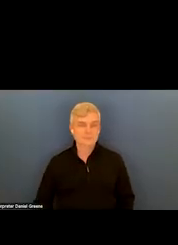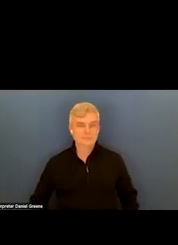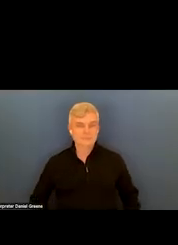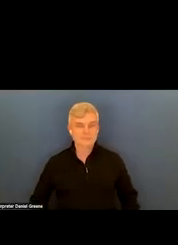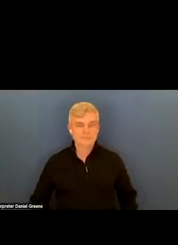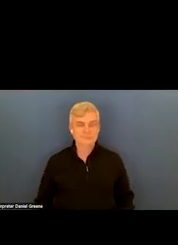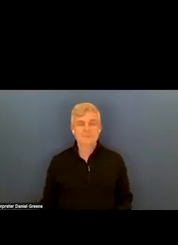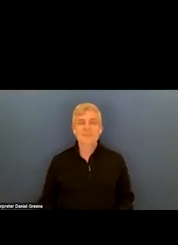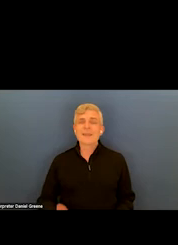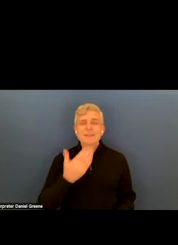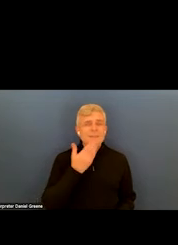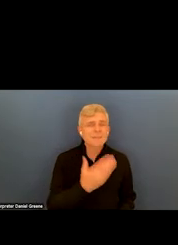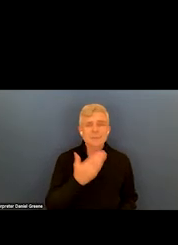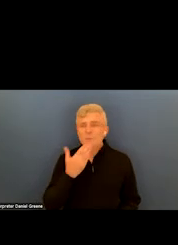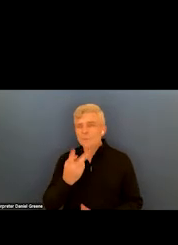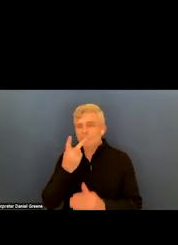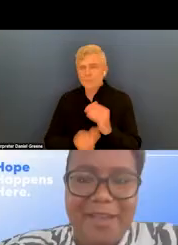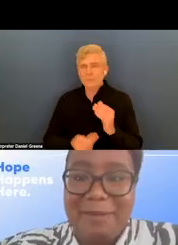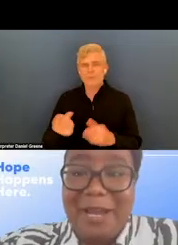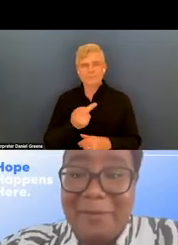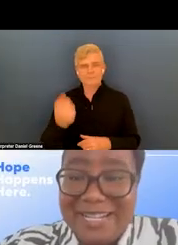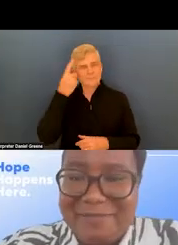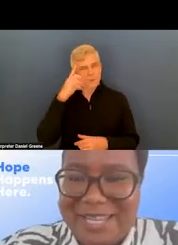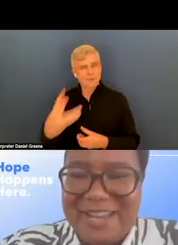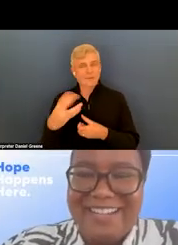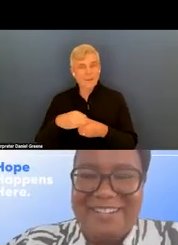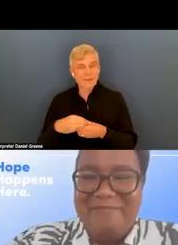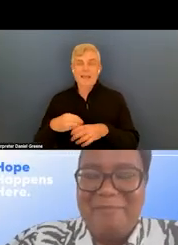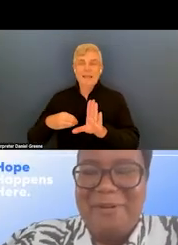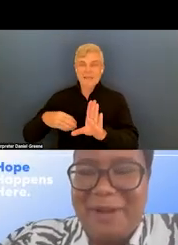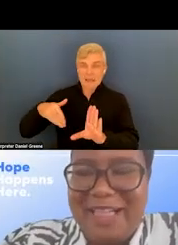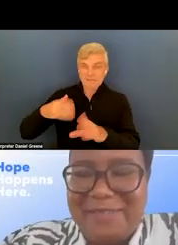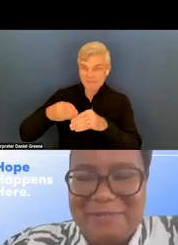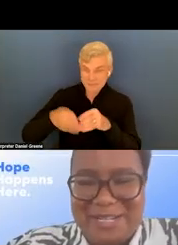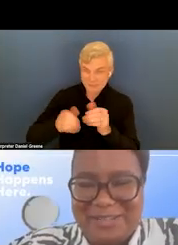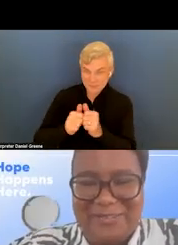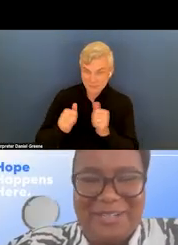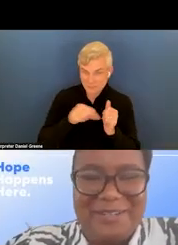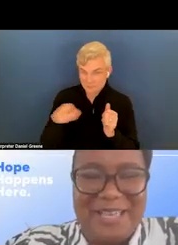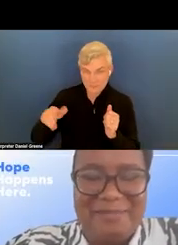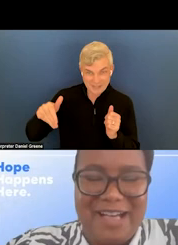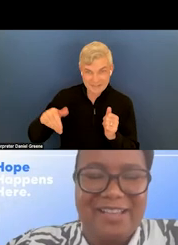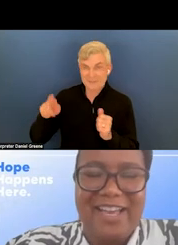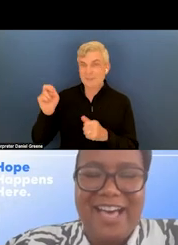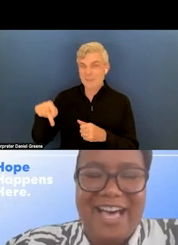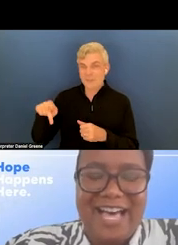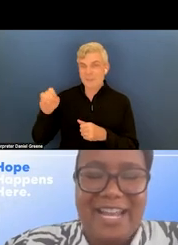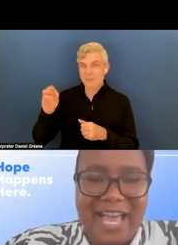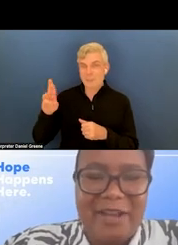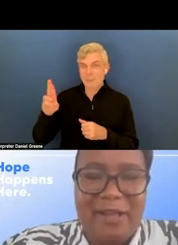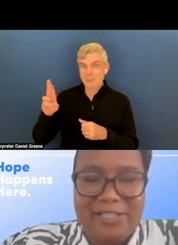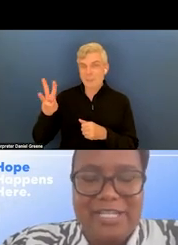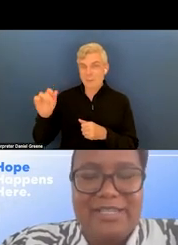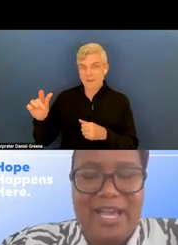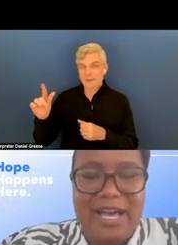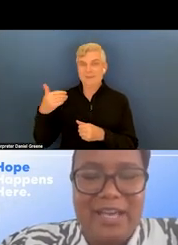Thank you both for participating. I'm not quite done with you yet, and I have some questions for you as well. And